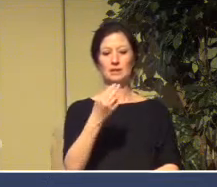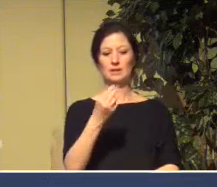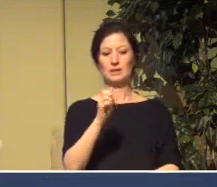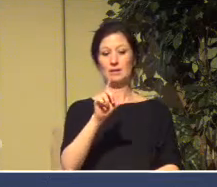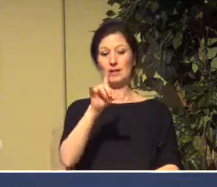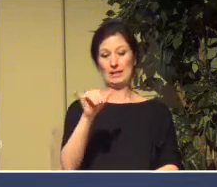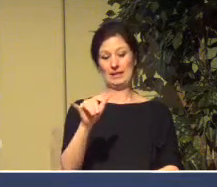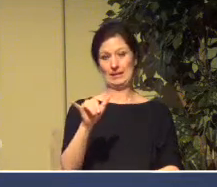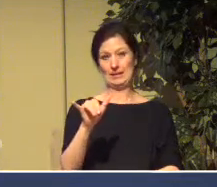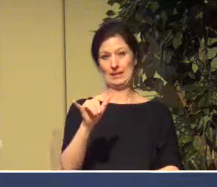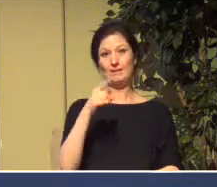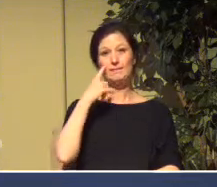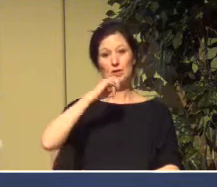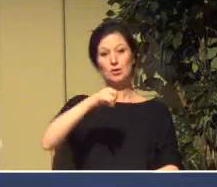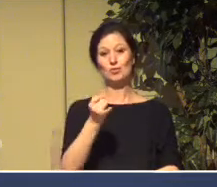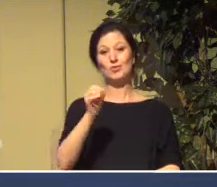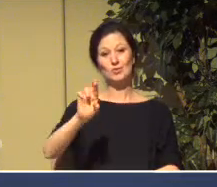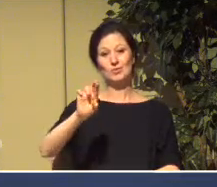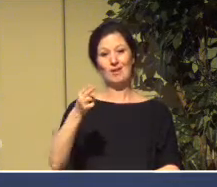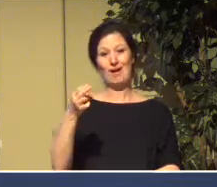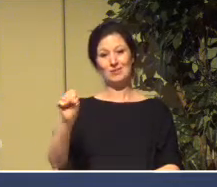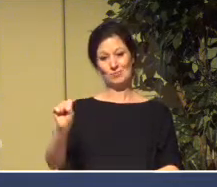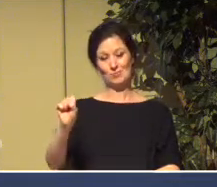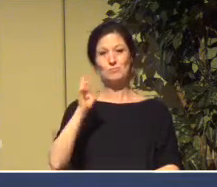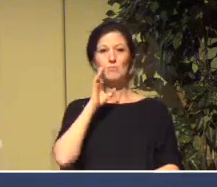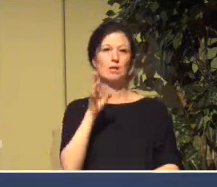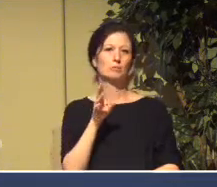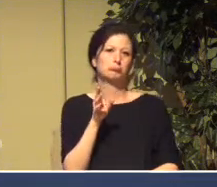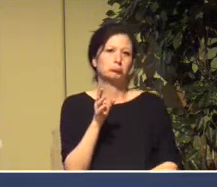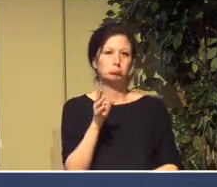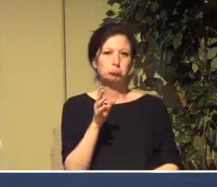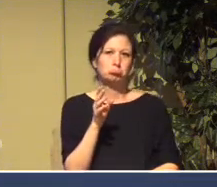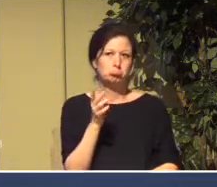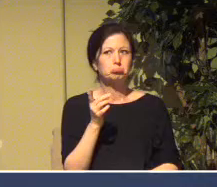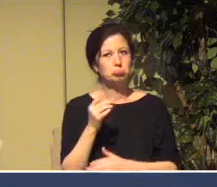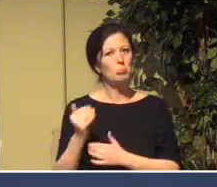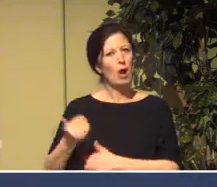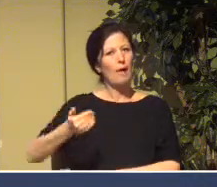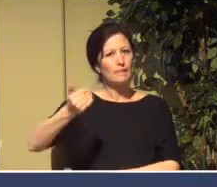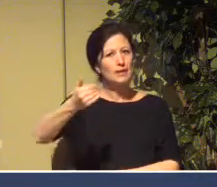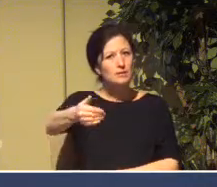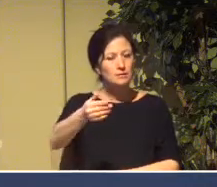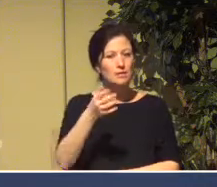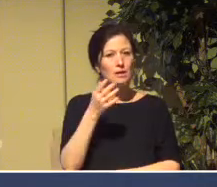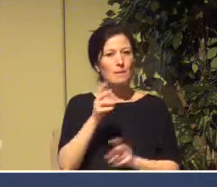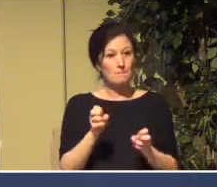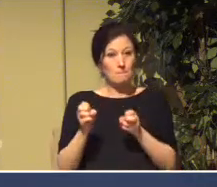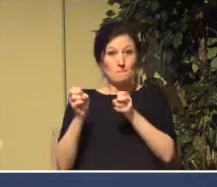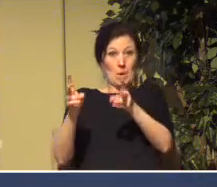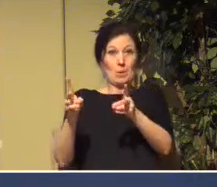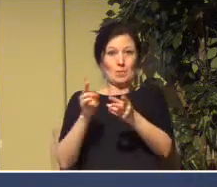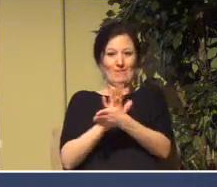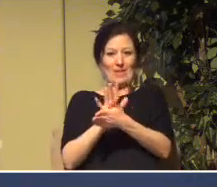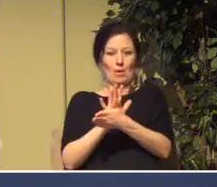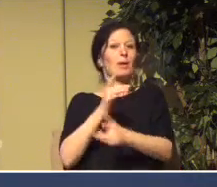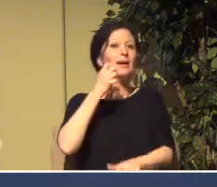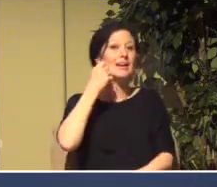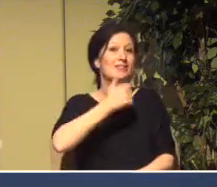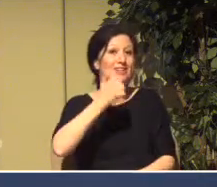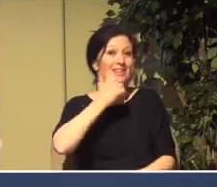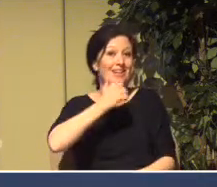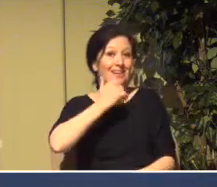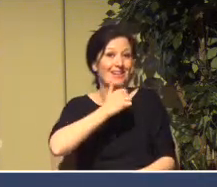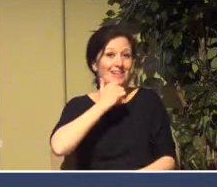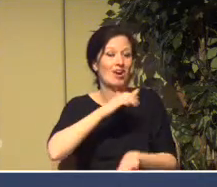little video devotionals. Basically just a couple of minutes of something that the Lord's been putting on her heart for that morning every day on